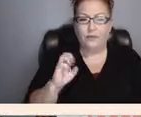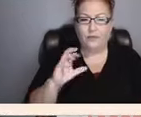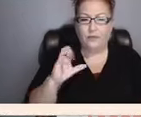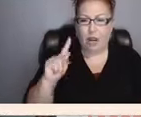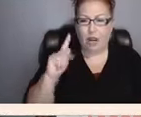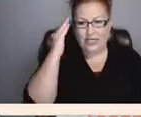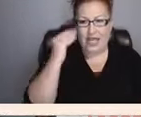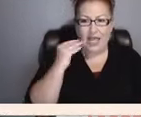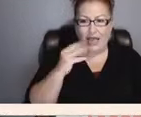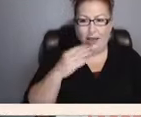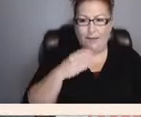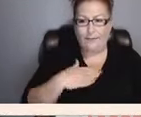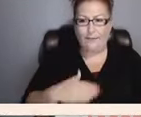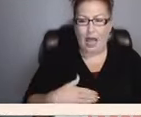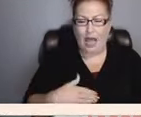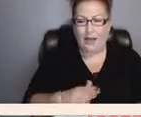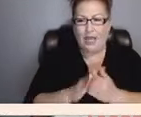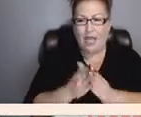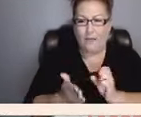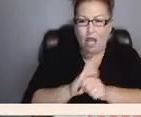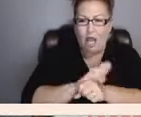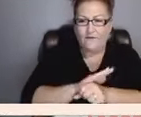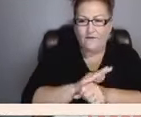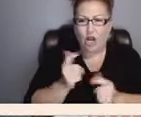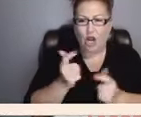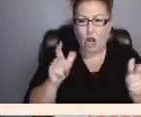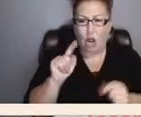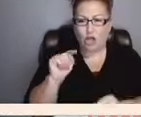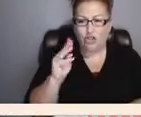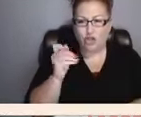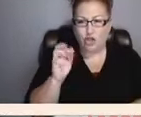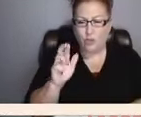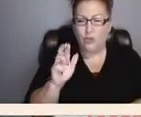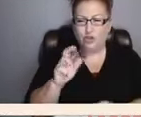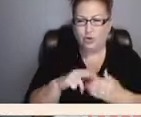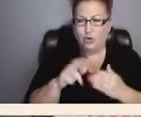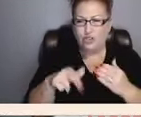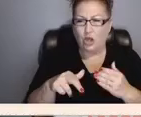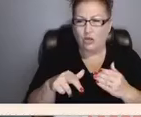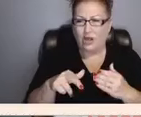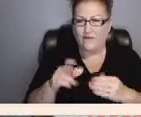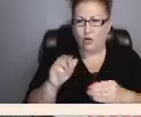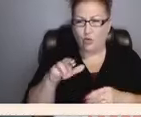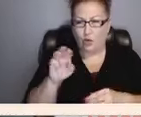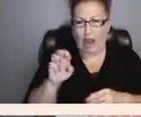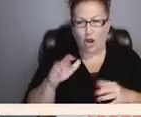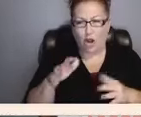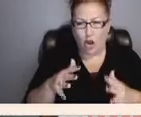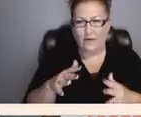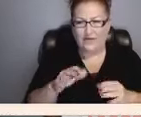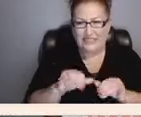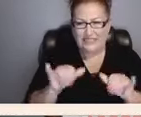covered in large tumors as a result of a rare nervous system disorder, which is now known as